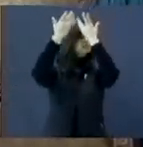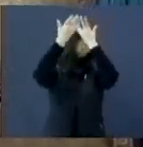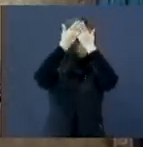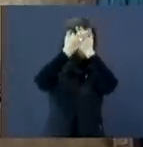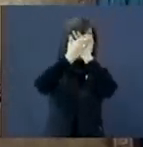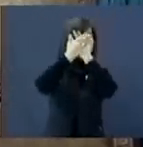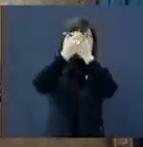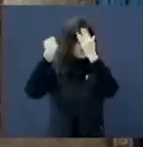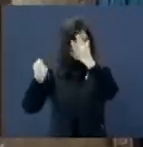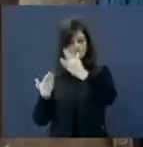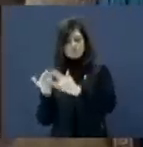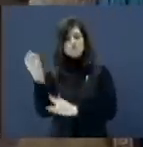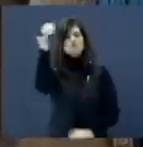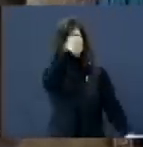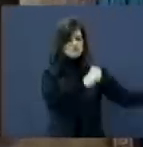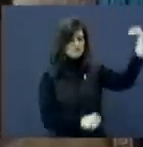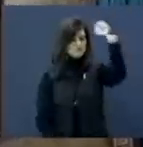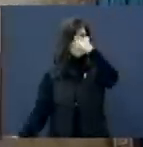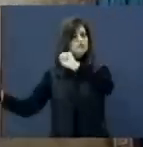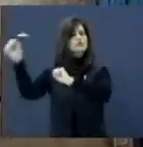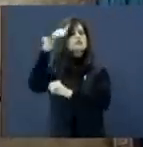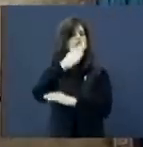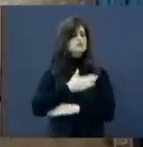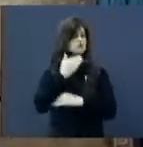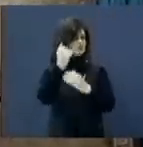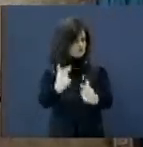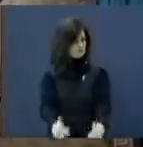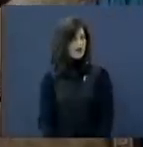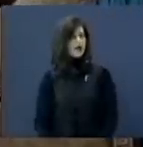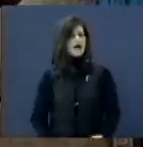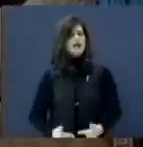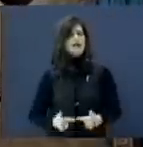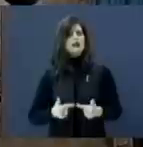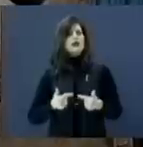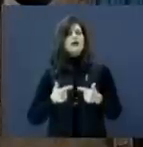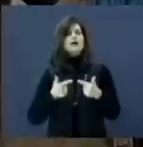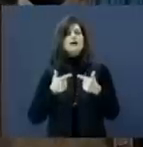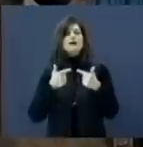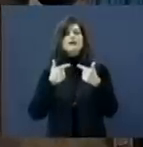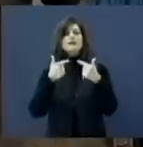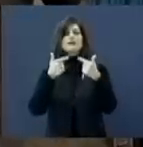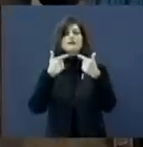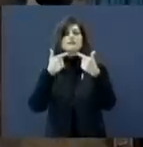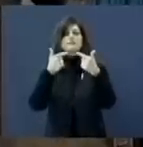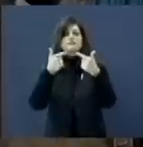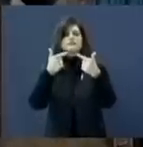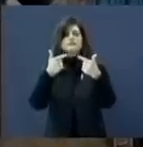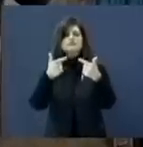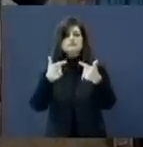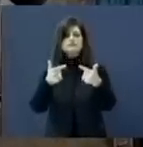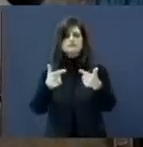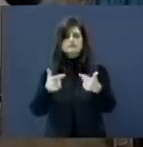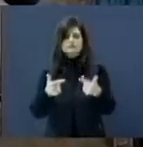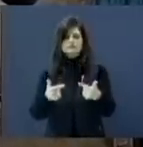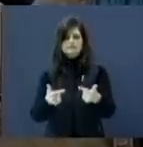storms of my life Oh,